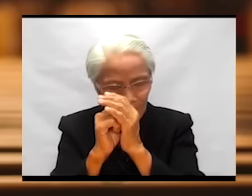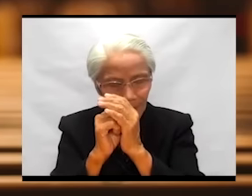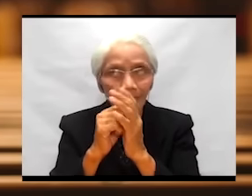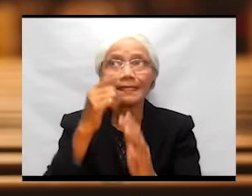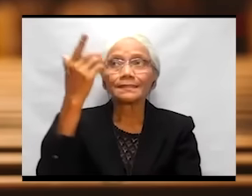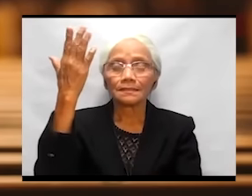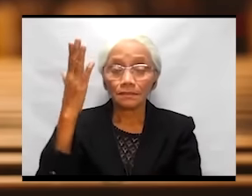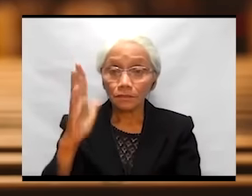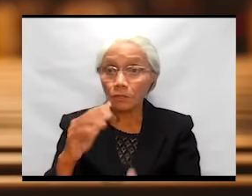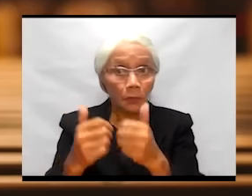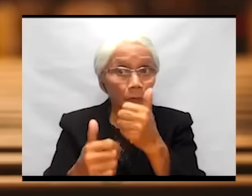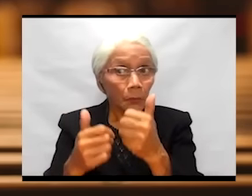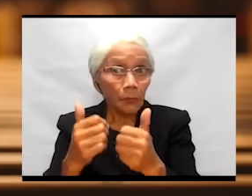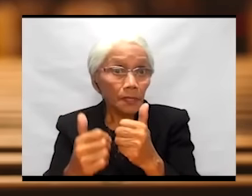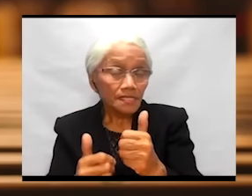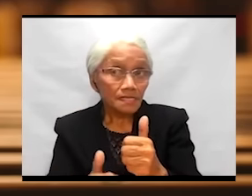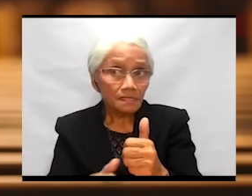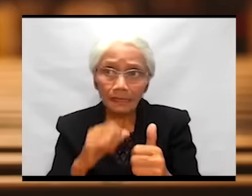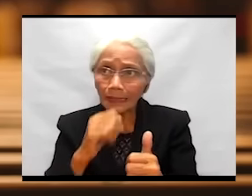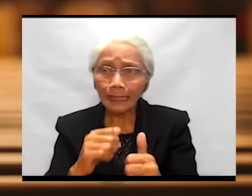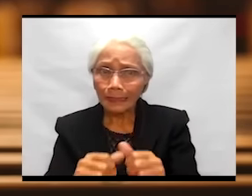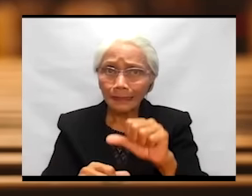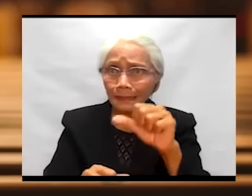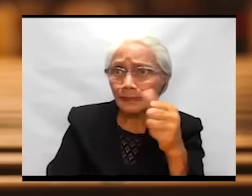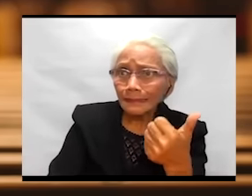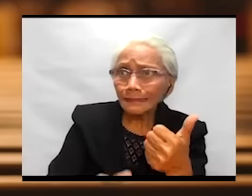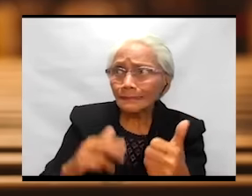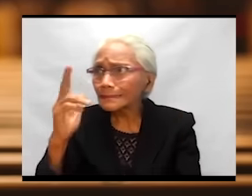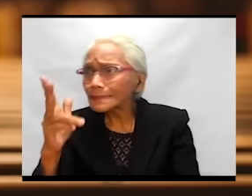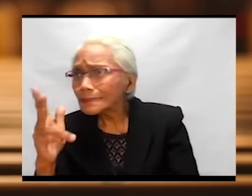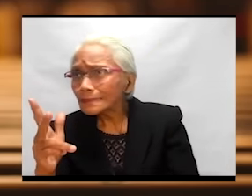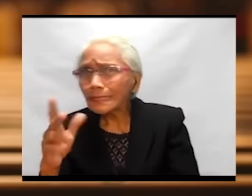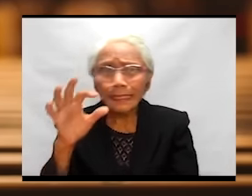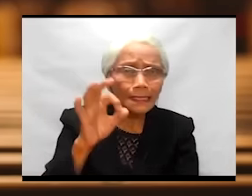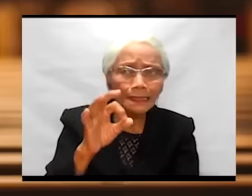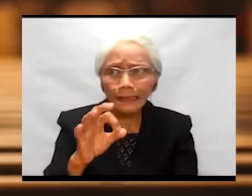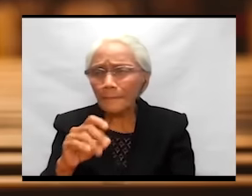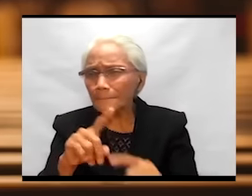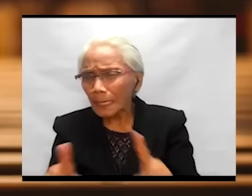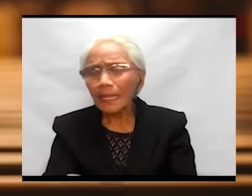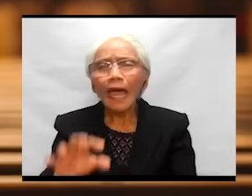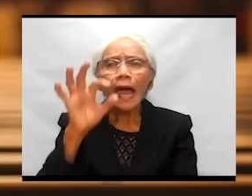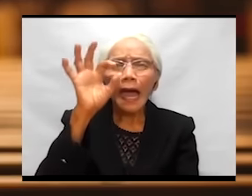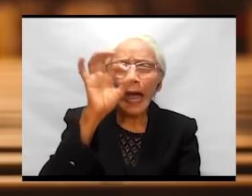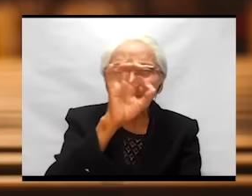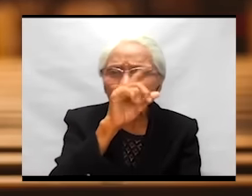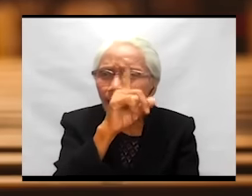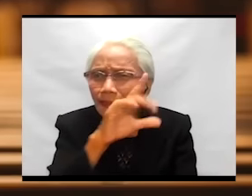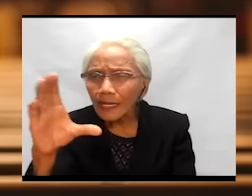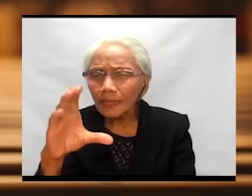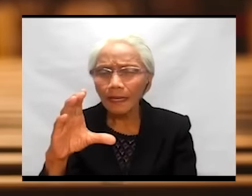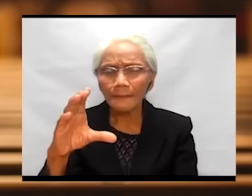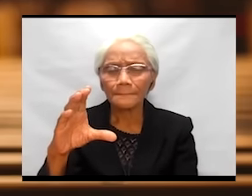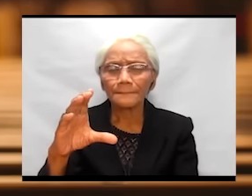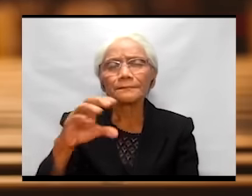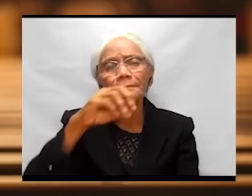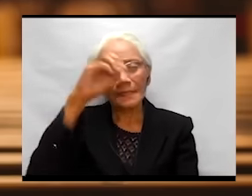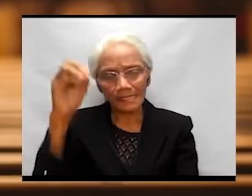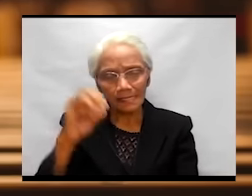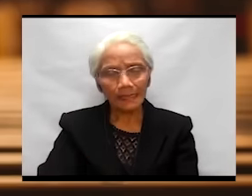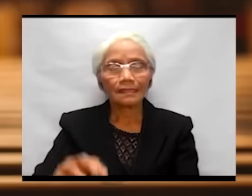which is not 10%, 30%, 90%, but 100% giving of self to God.